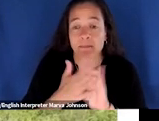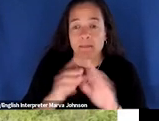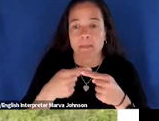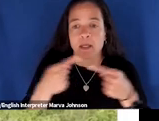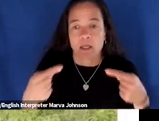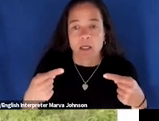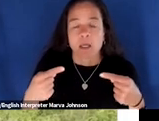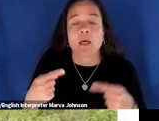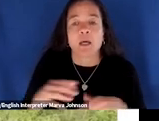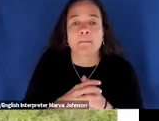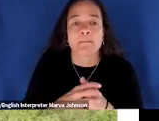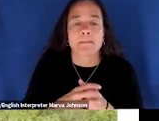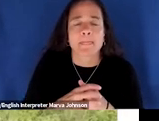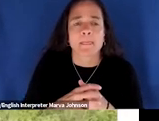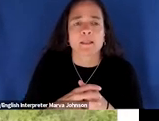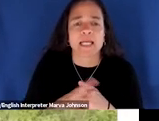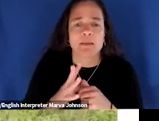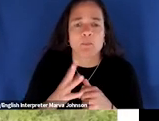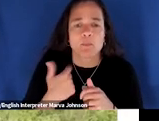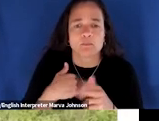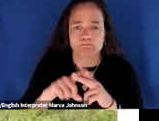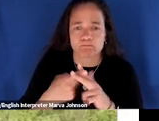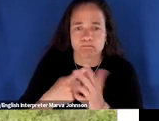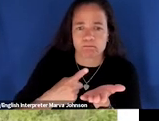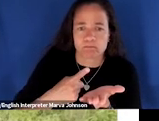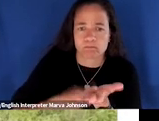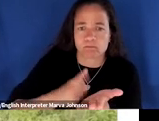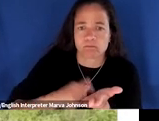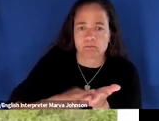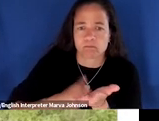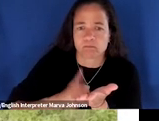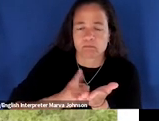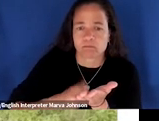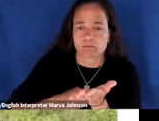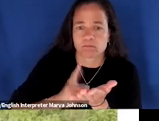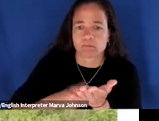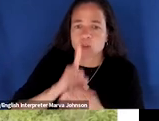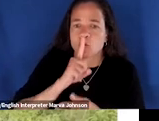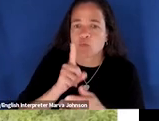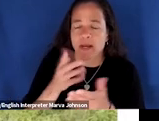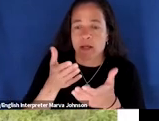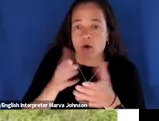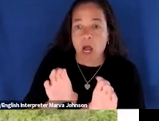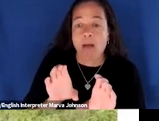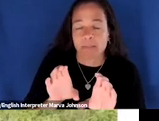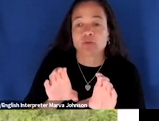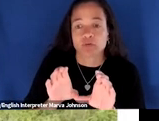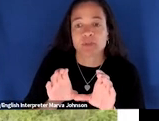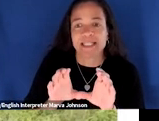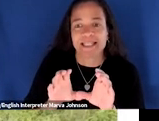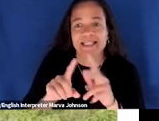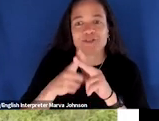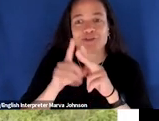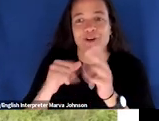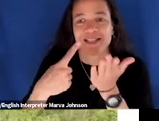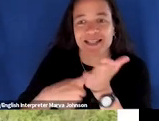realized and we talked about it and we thought you know there's a real opportunity here to have a conversation about exactly